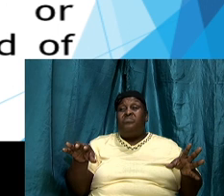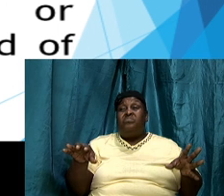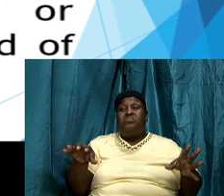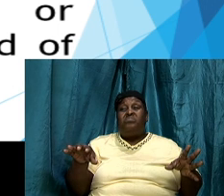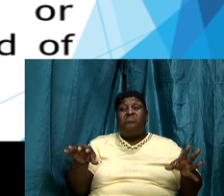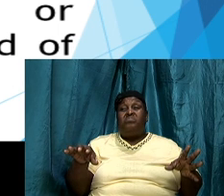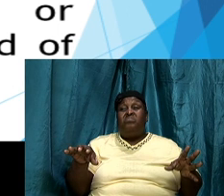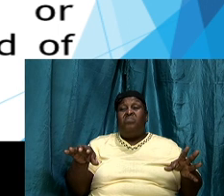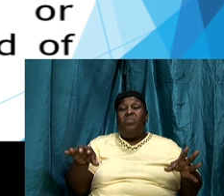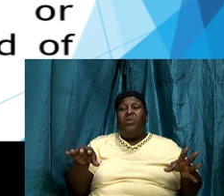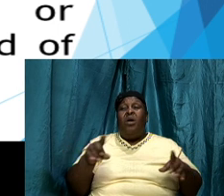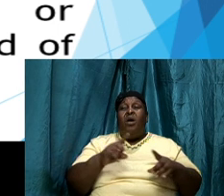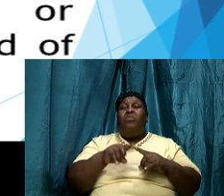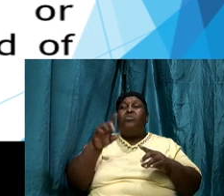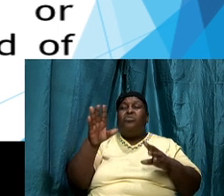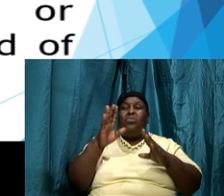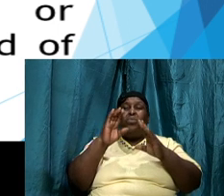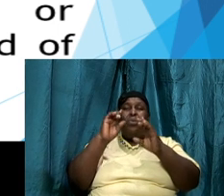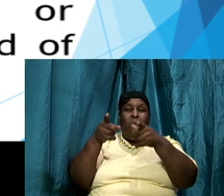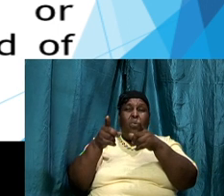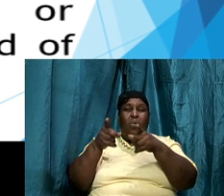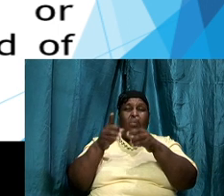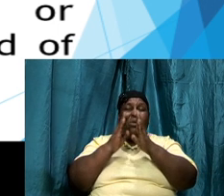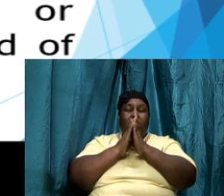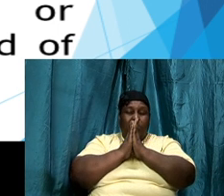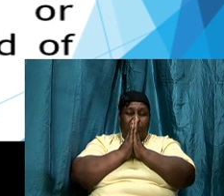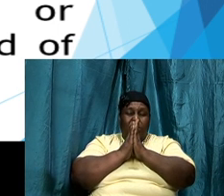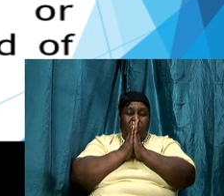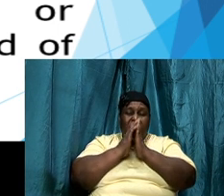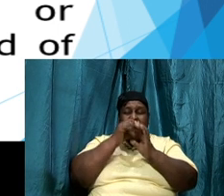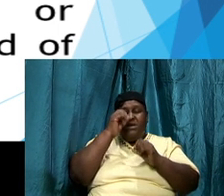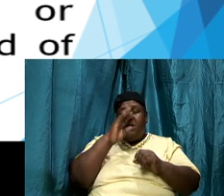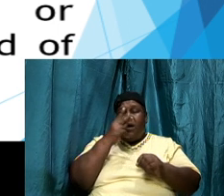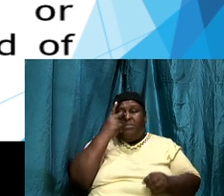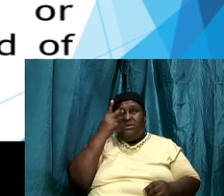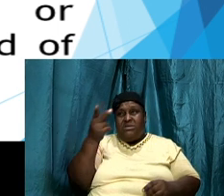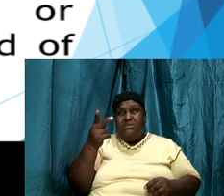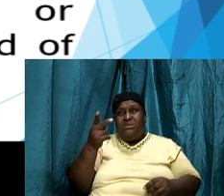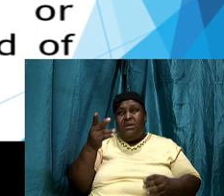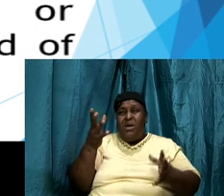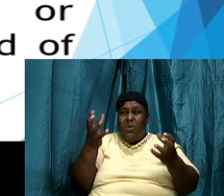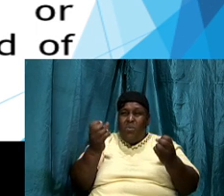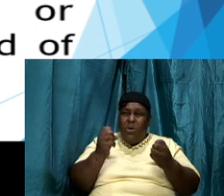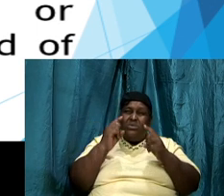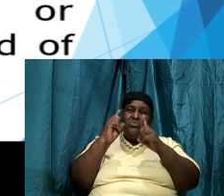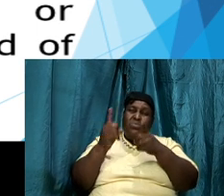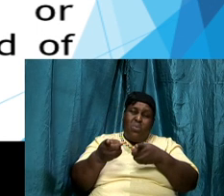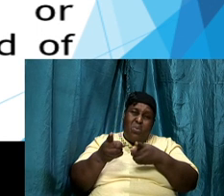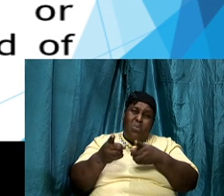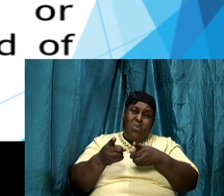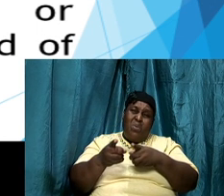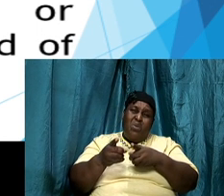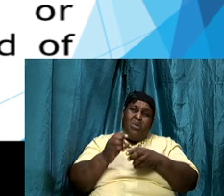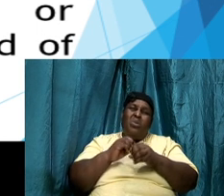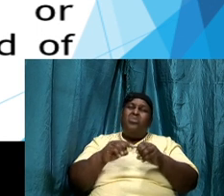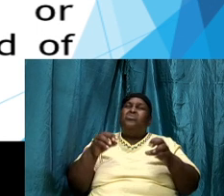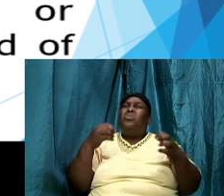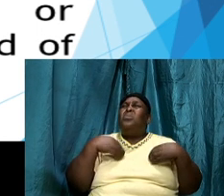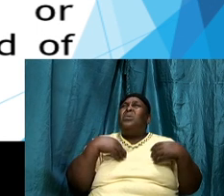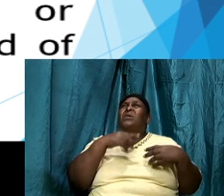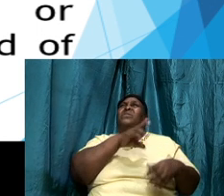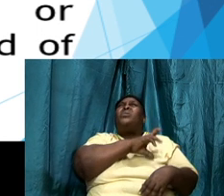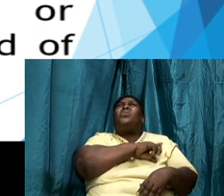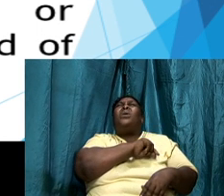apply but then you go to prayer and you say God I see the thing and I want to pursue the thing but I don't have the qualification